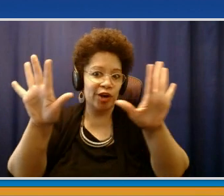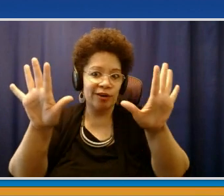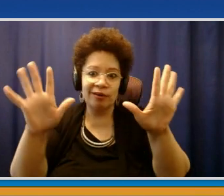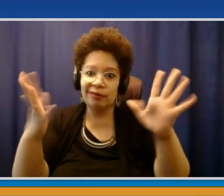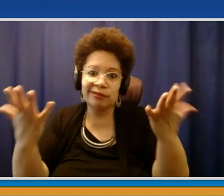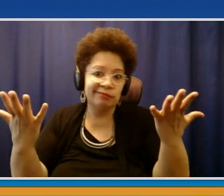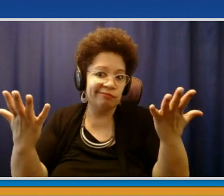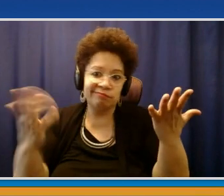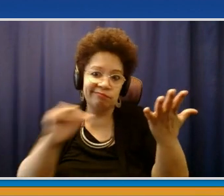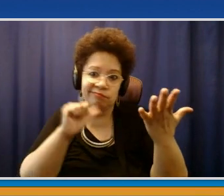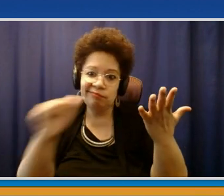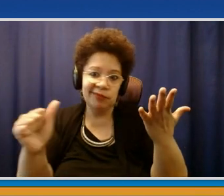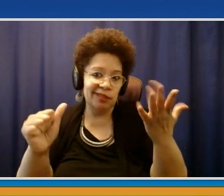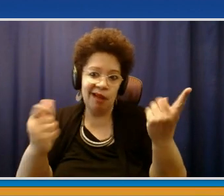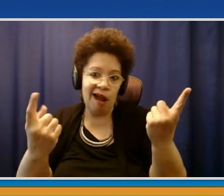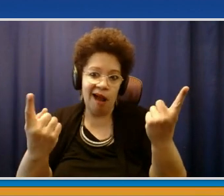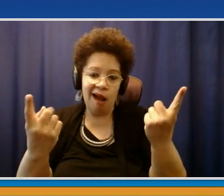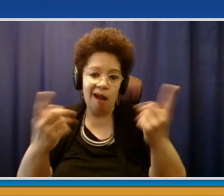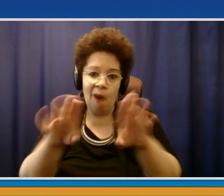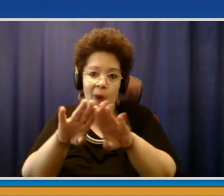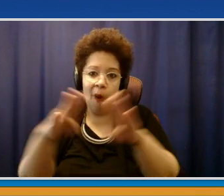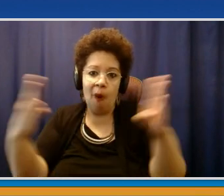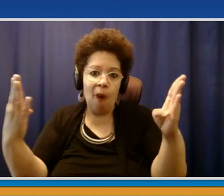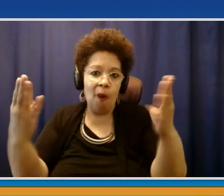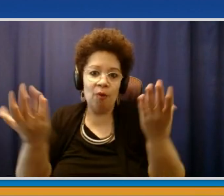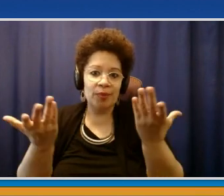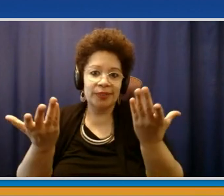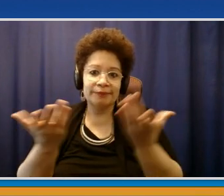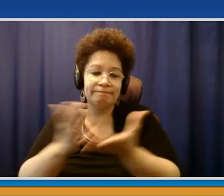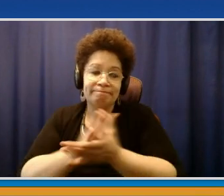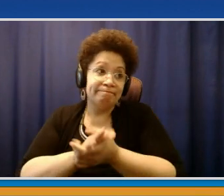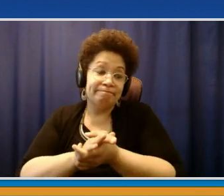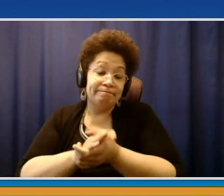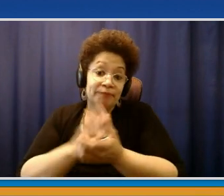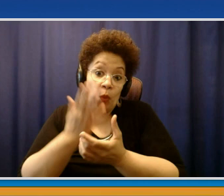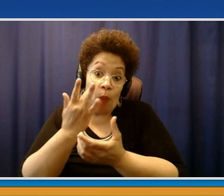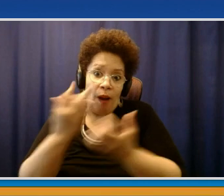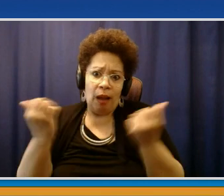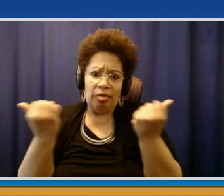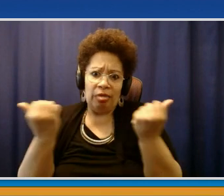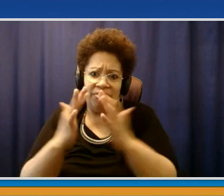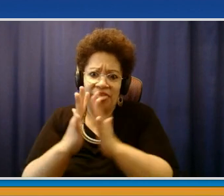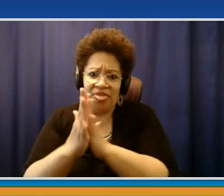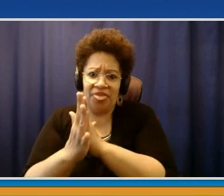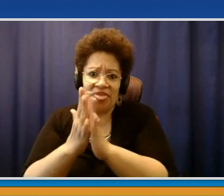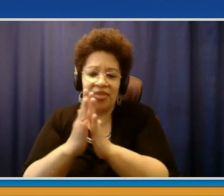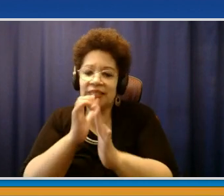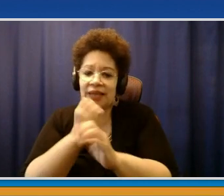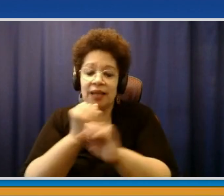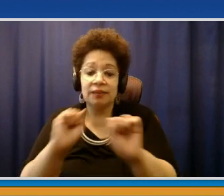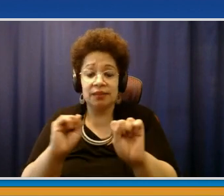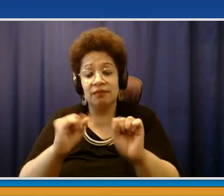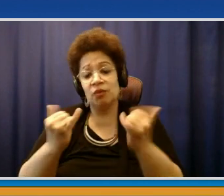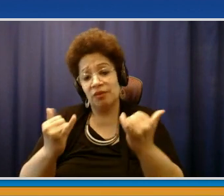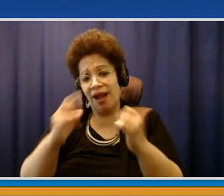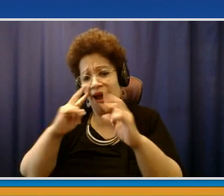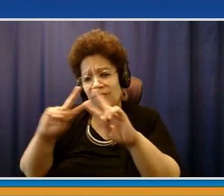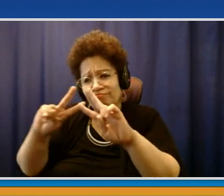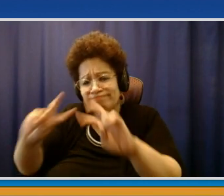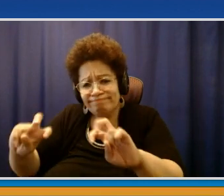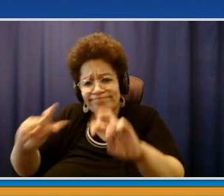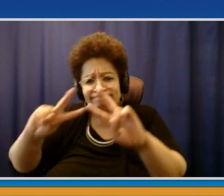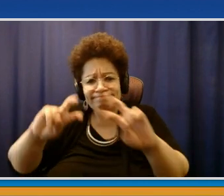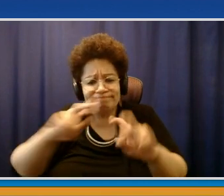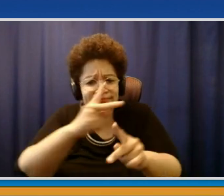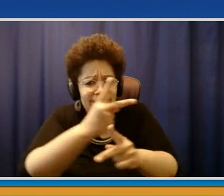100% vaccination, probably never will have 100% vaccination. But you know, at some point in time, there'll be people who unvaccinated will be